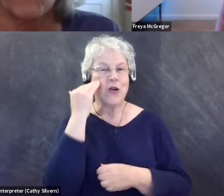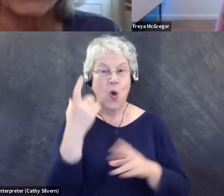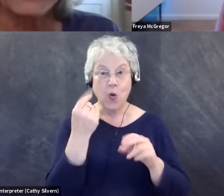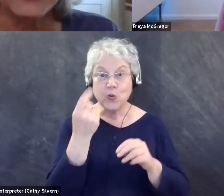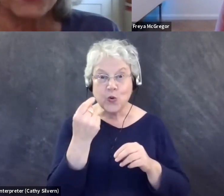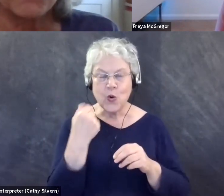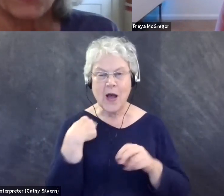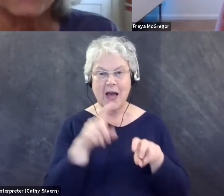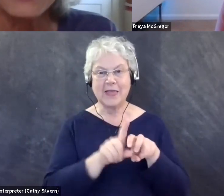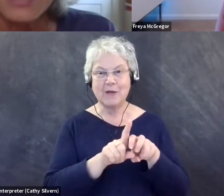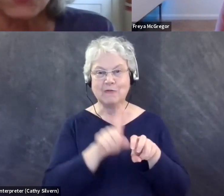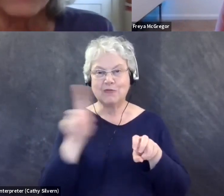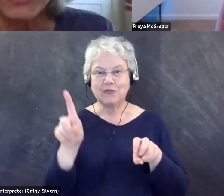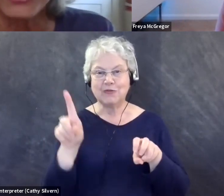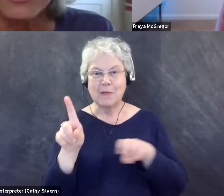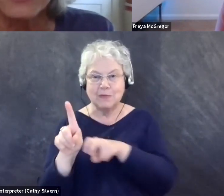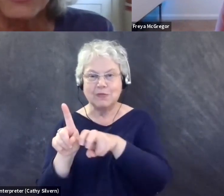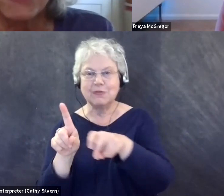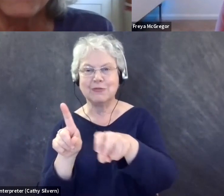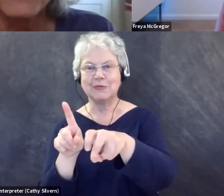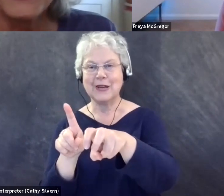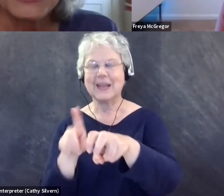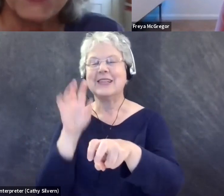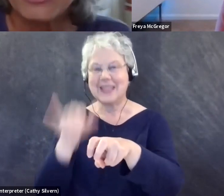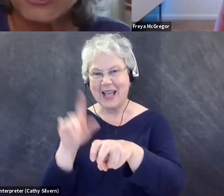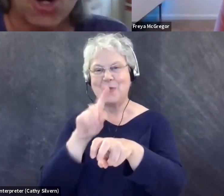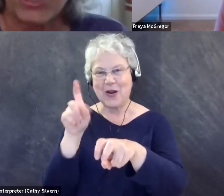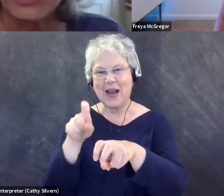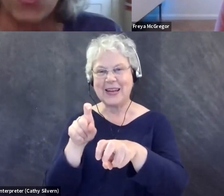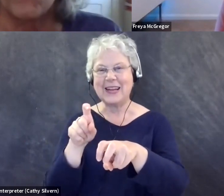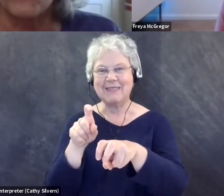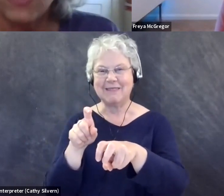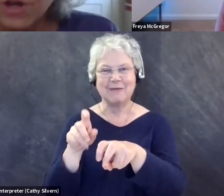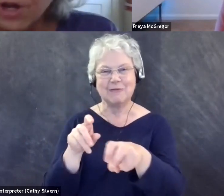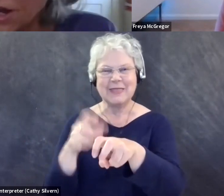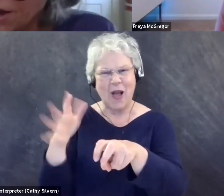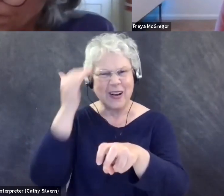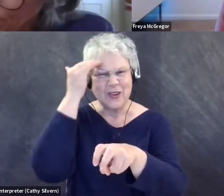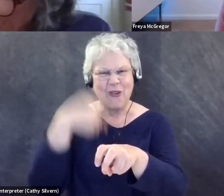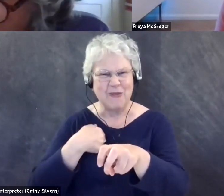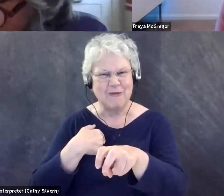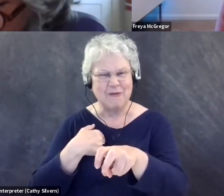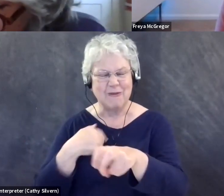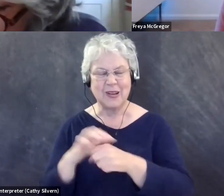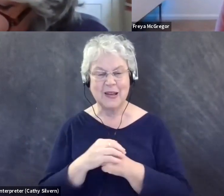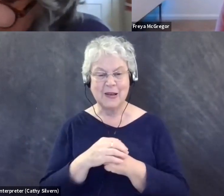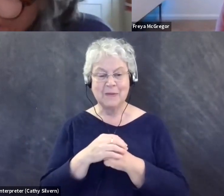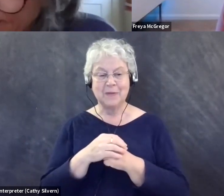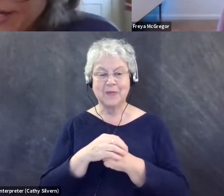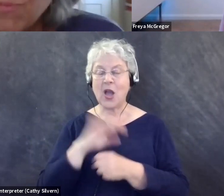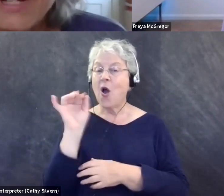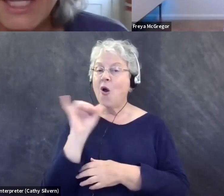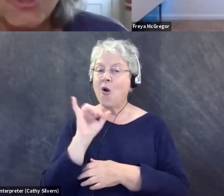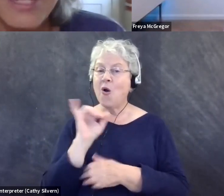move over at this certain point, because that's where Virginia is going to go. You know, they just already know. Um, I would also